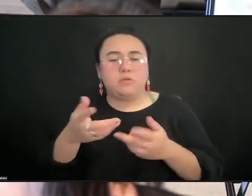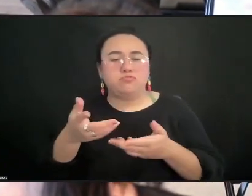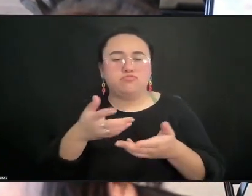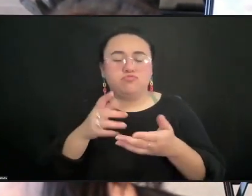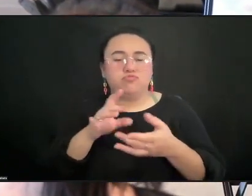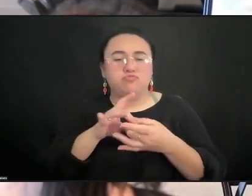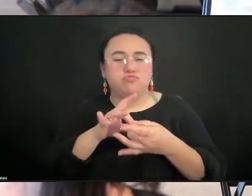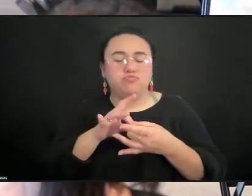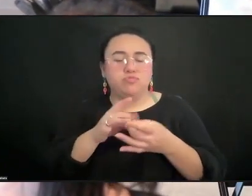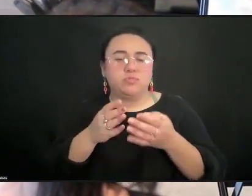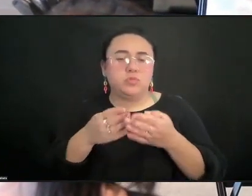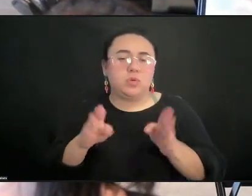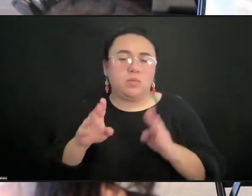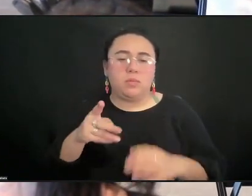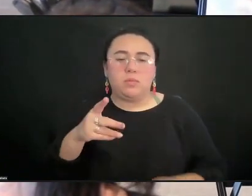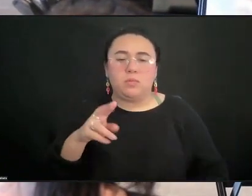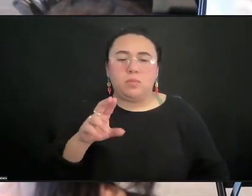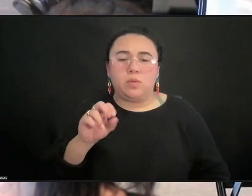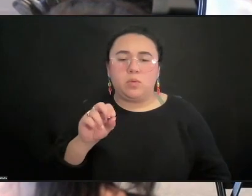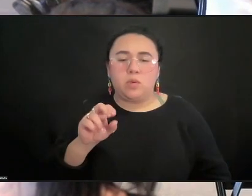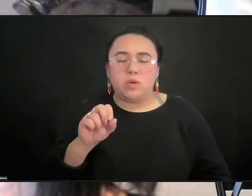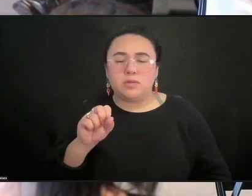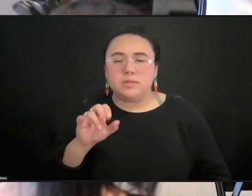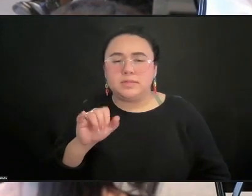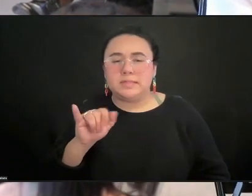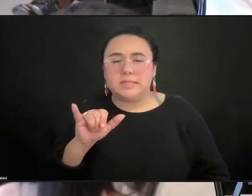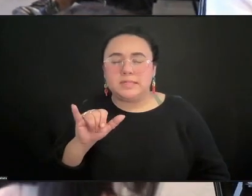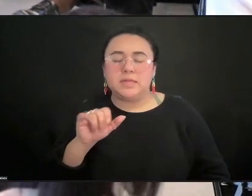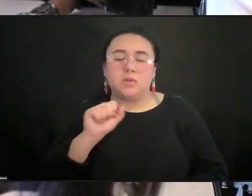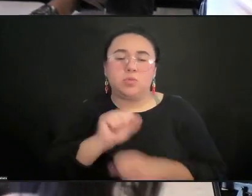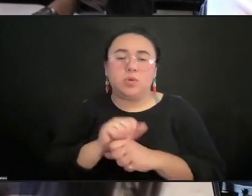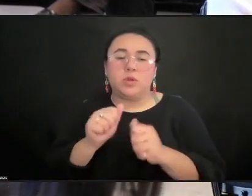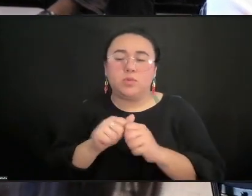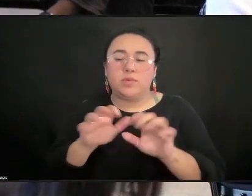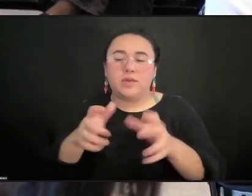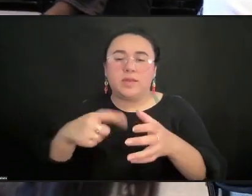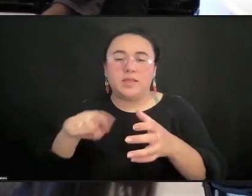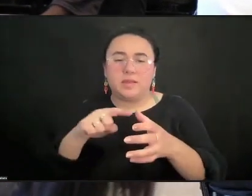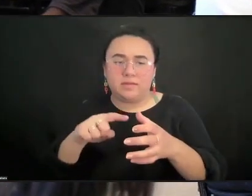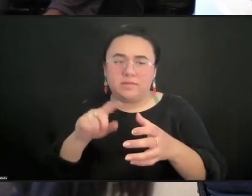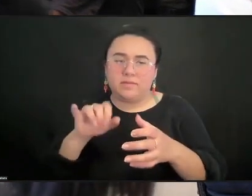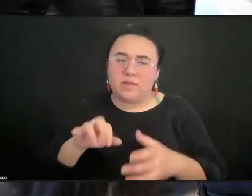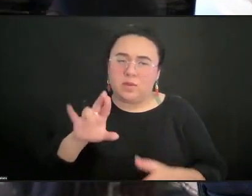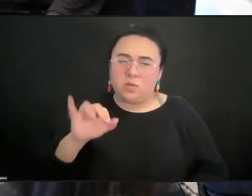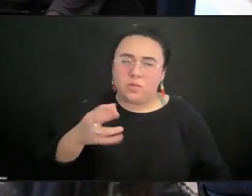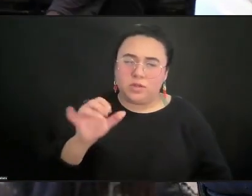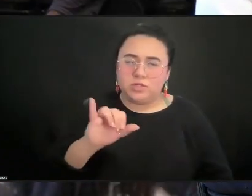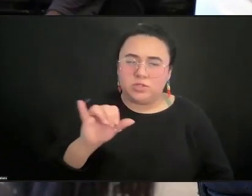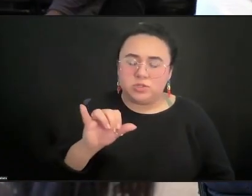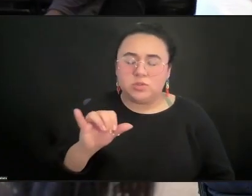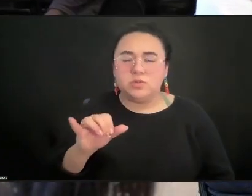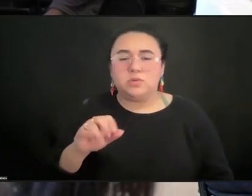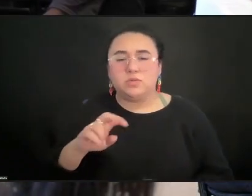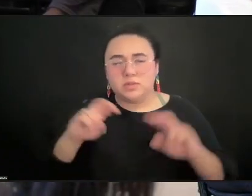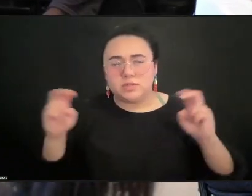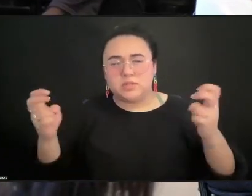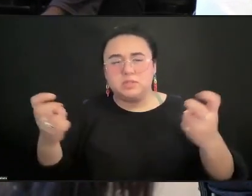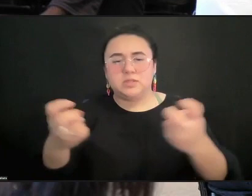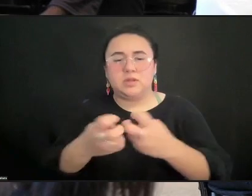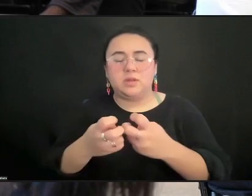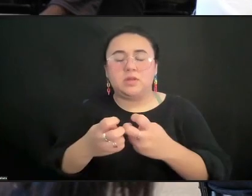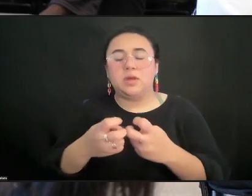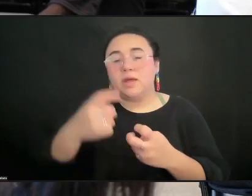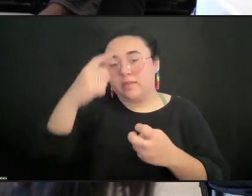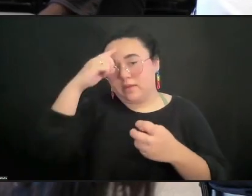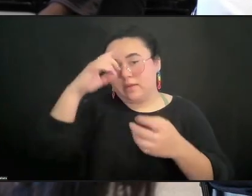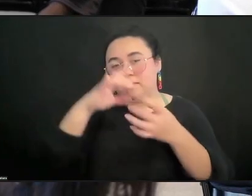rich that is. And it reminds me, since we're sitting in circles, of the Zulu practice of Ubuntu, which